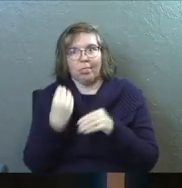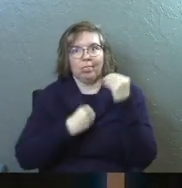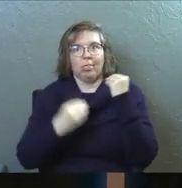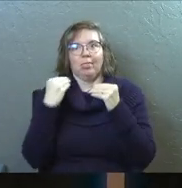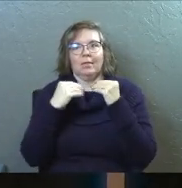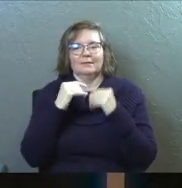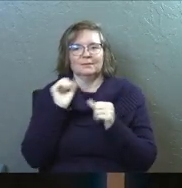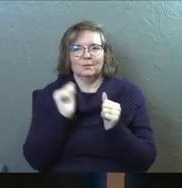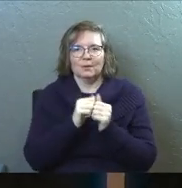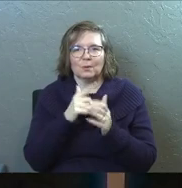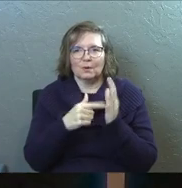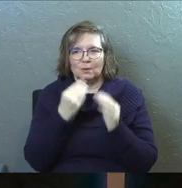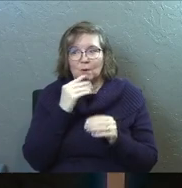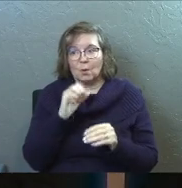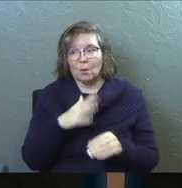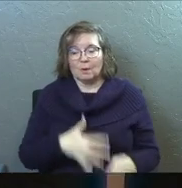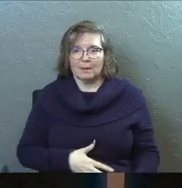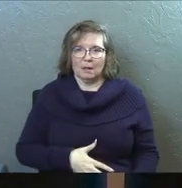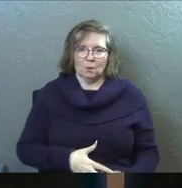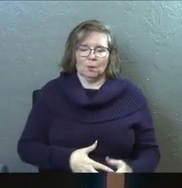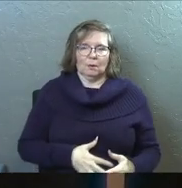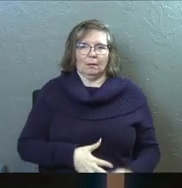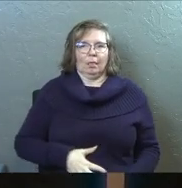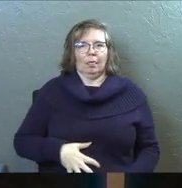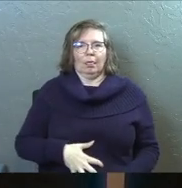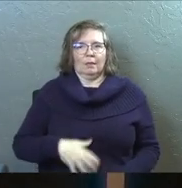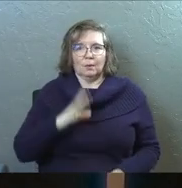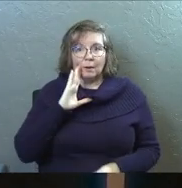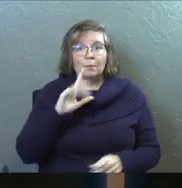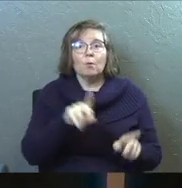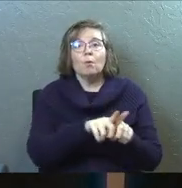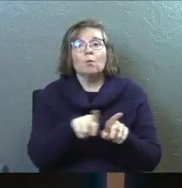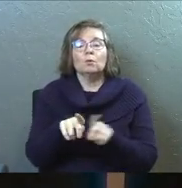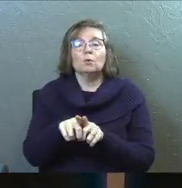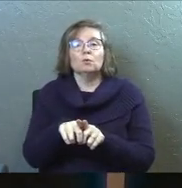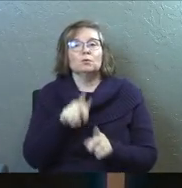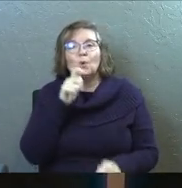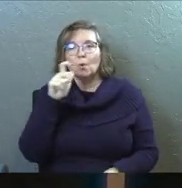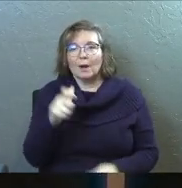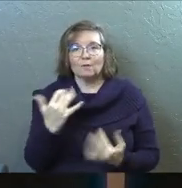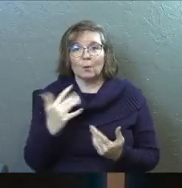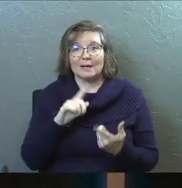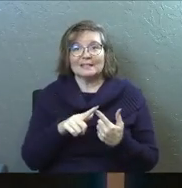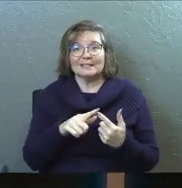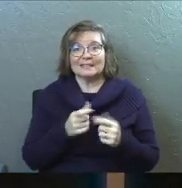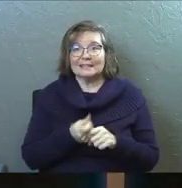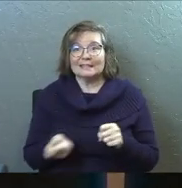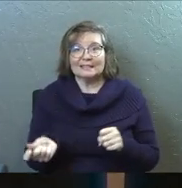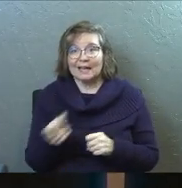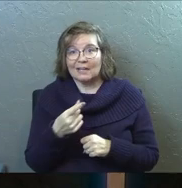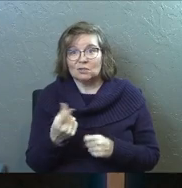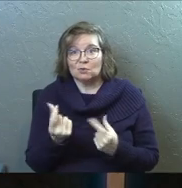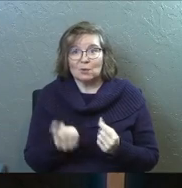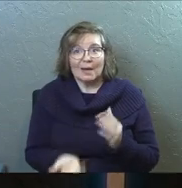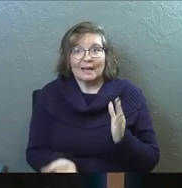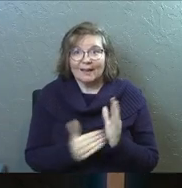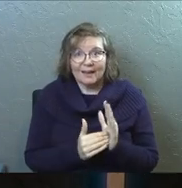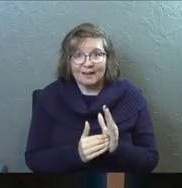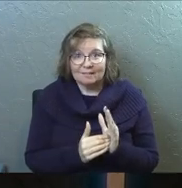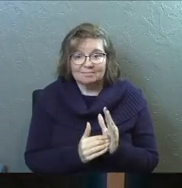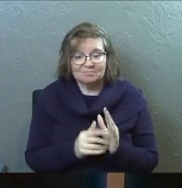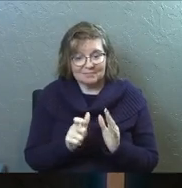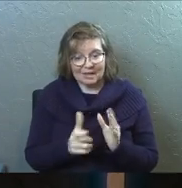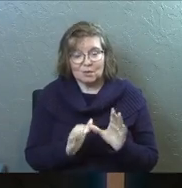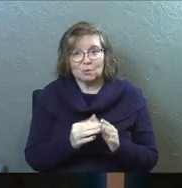you know, with what you eat. Otherwise, your belly's gonna be a little upset. But also, you don't have to wait until next year to do something like this again.